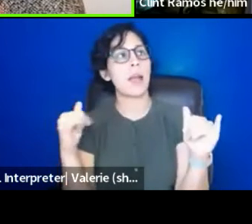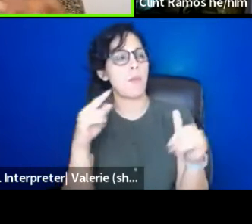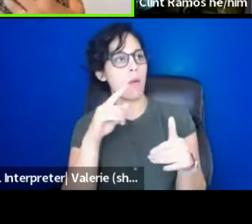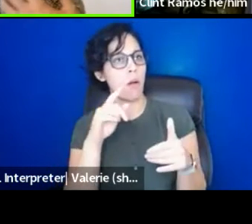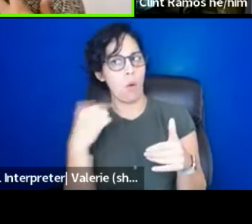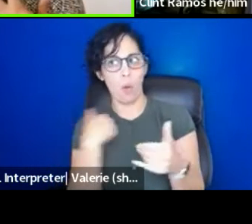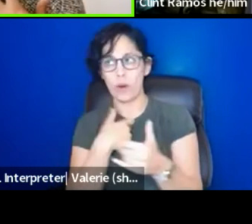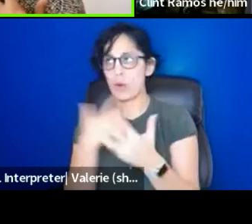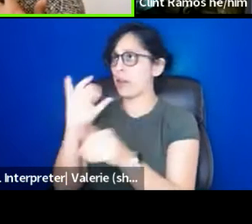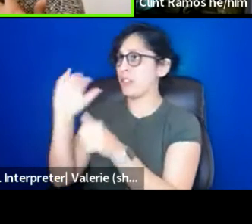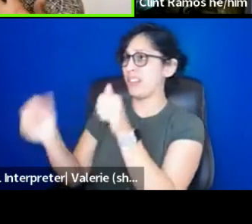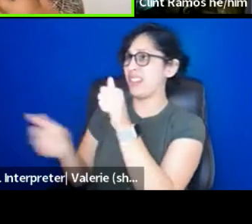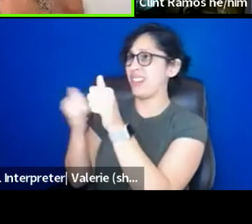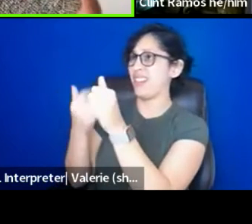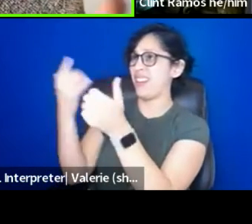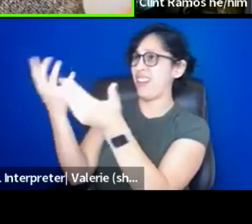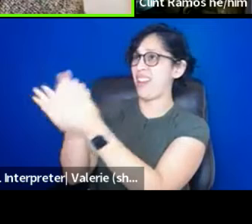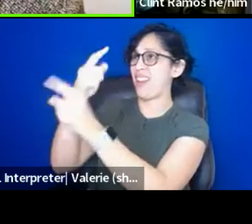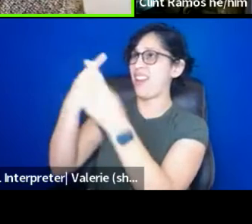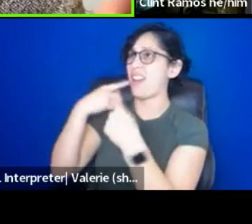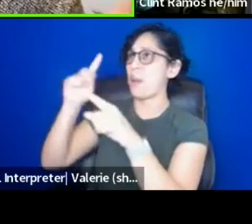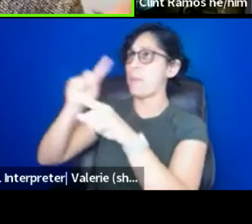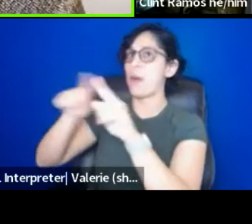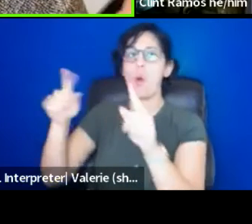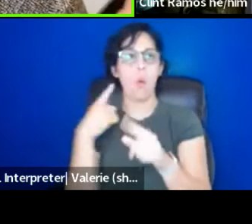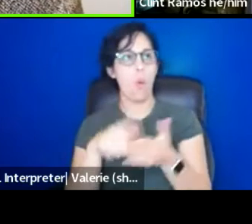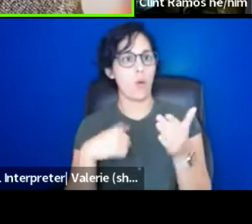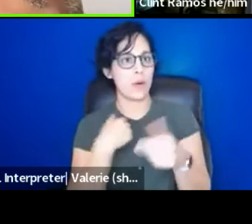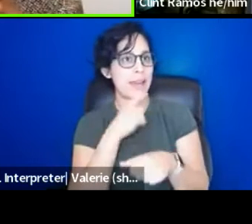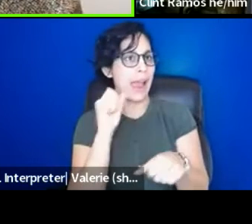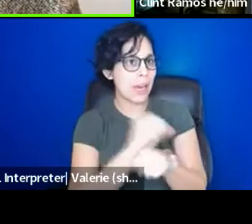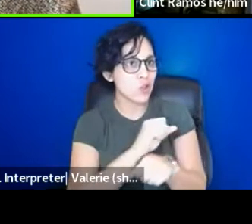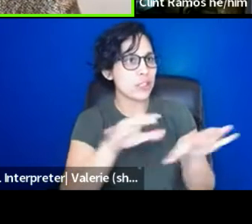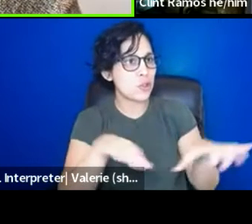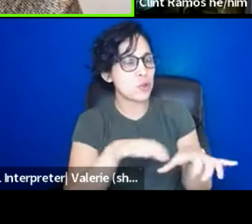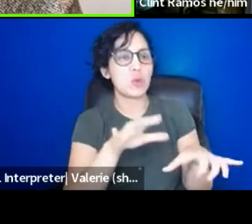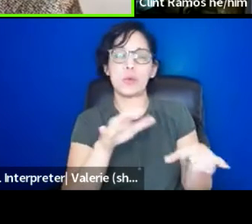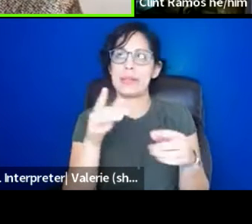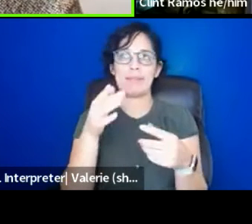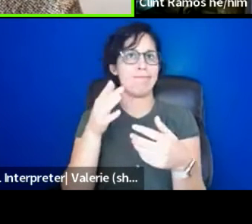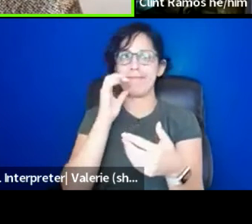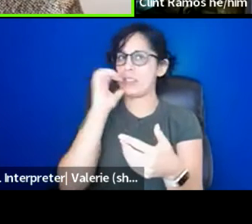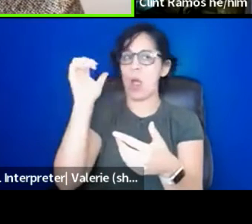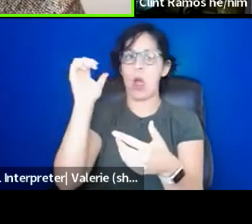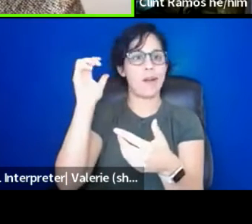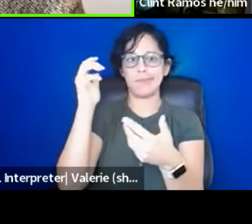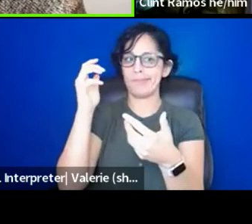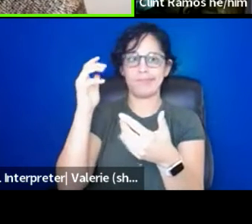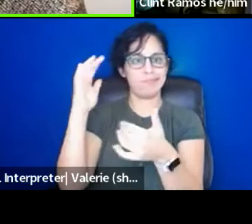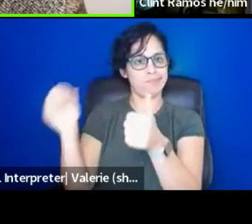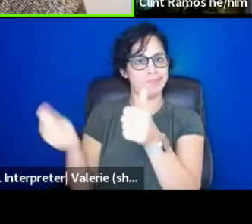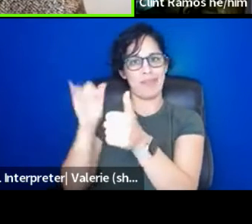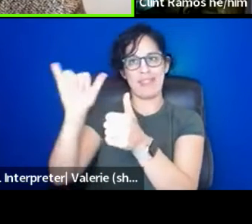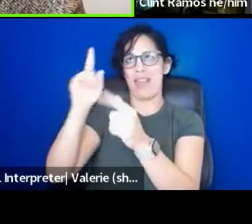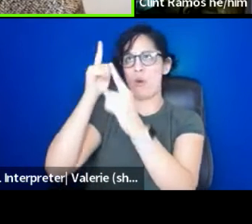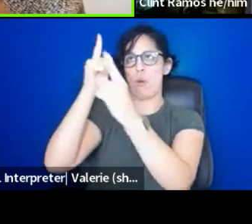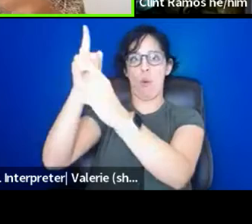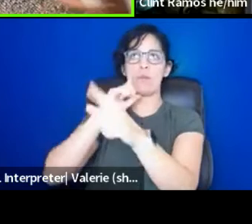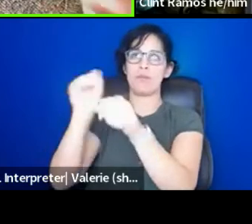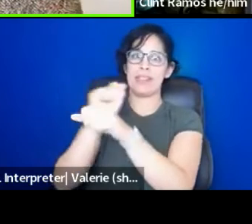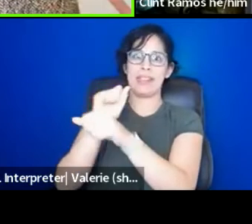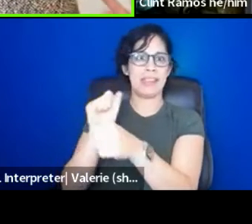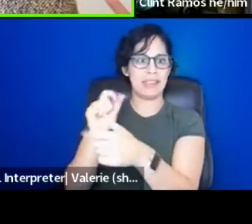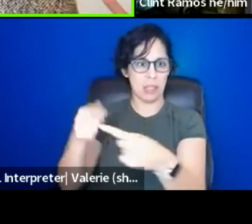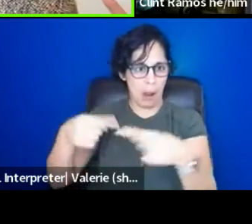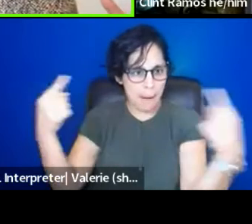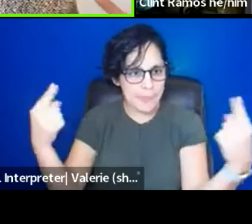And I, I have, what I love about the work that you're doing and these collaborators here is I do feel like we're working more collectively because